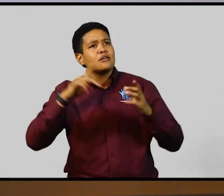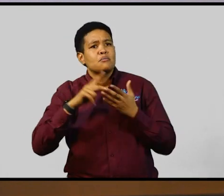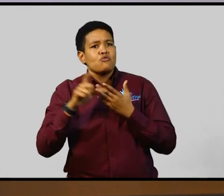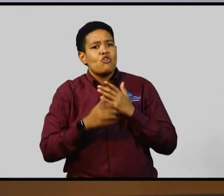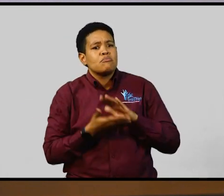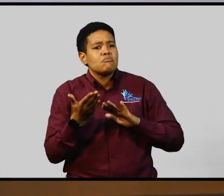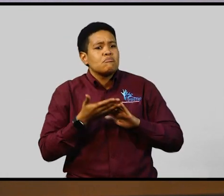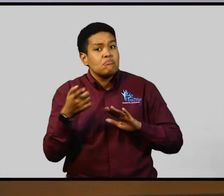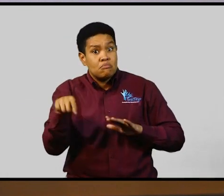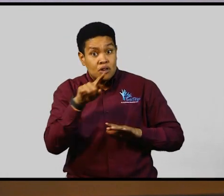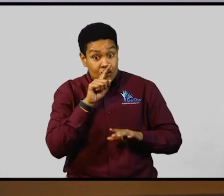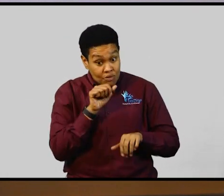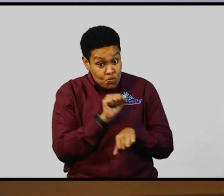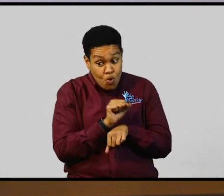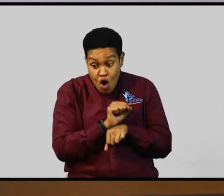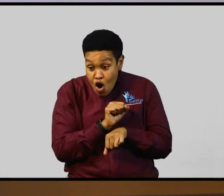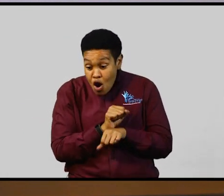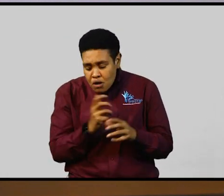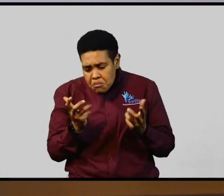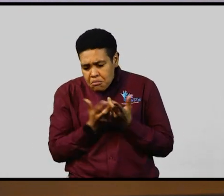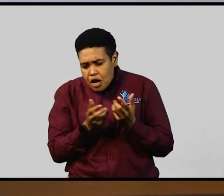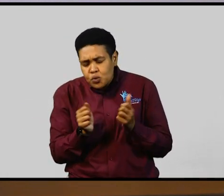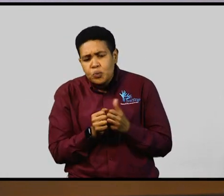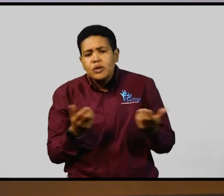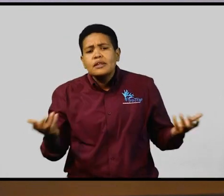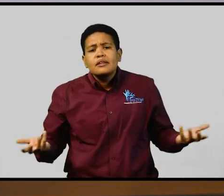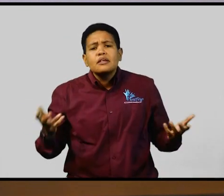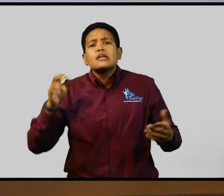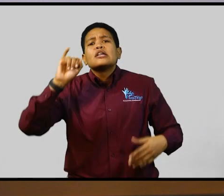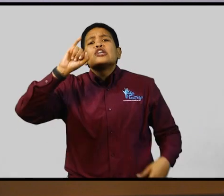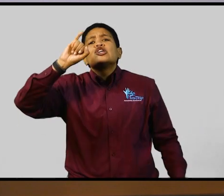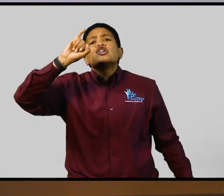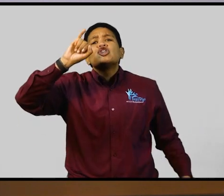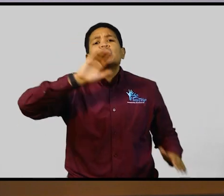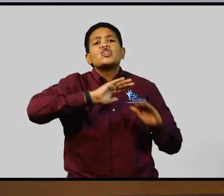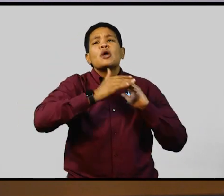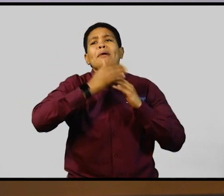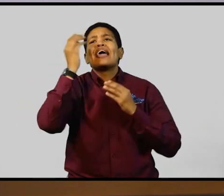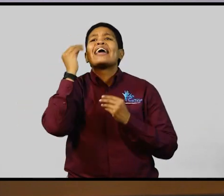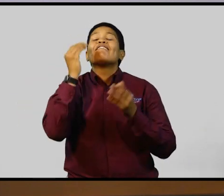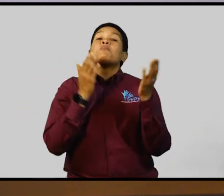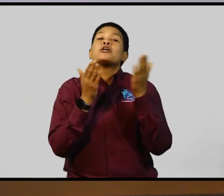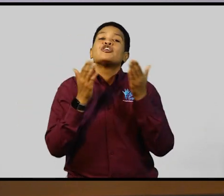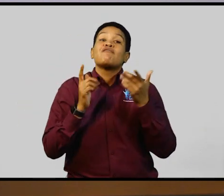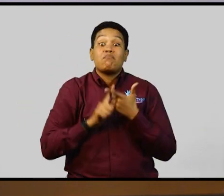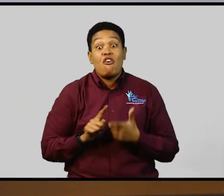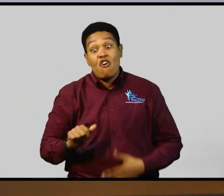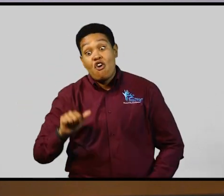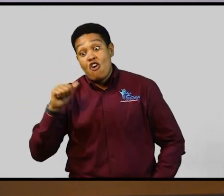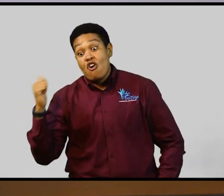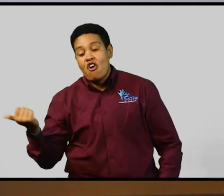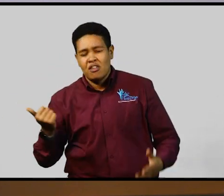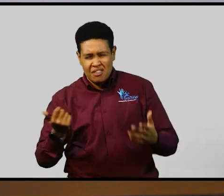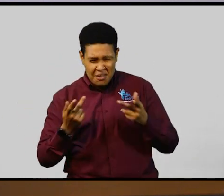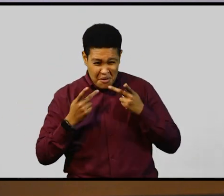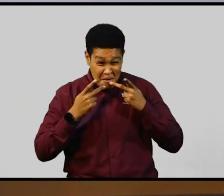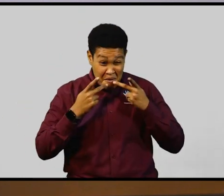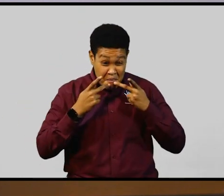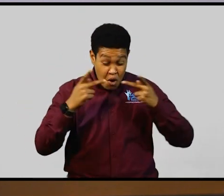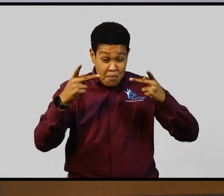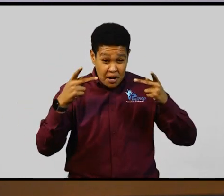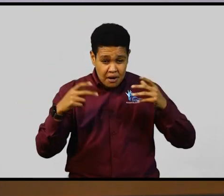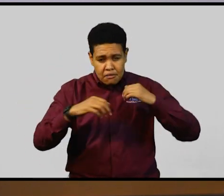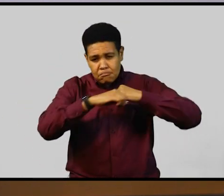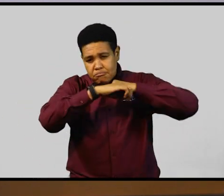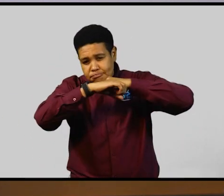And they are working in tandem with the Jamaica Information Service and other public broadcasting